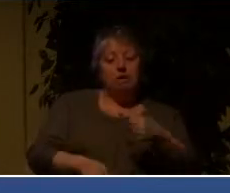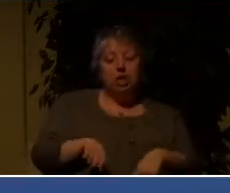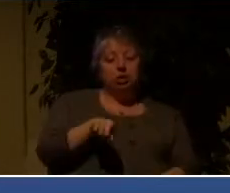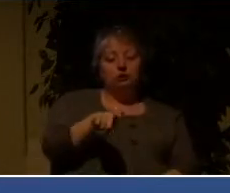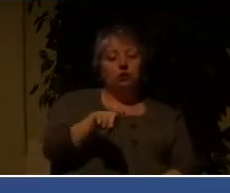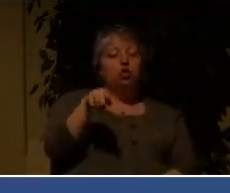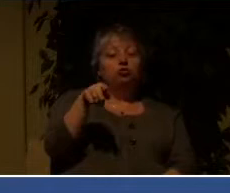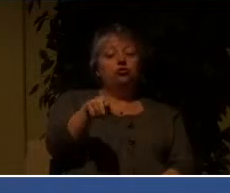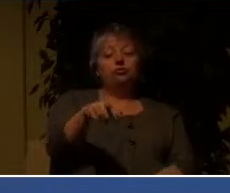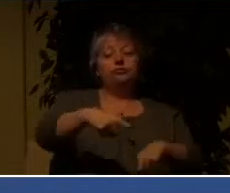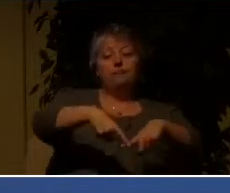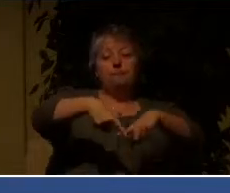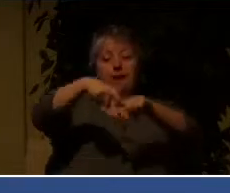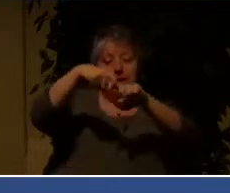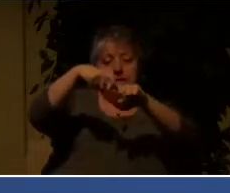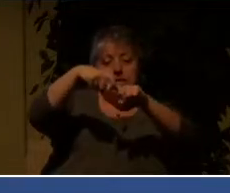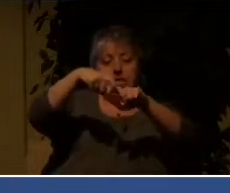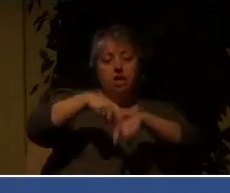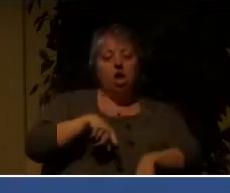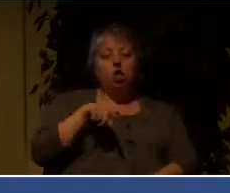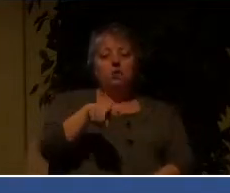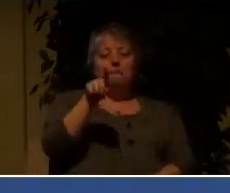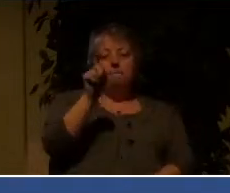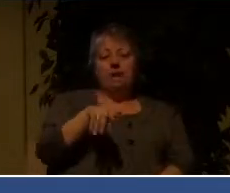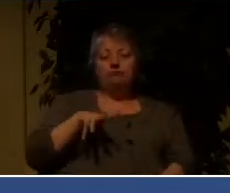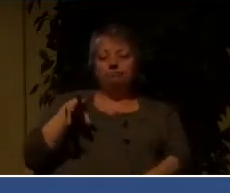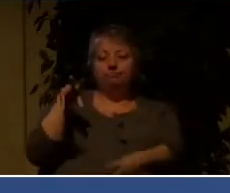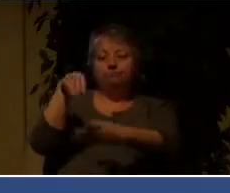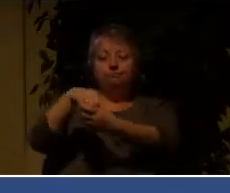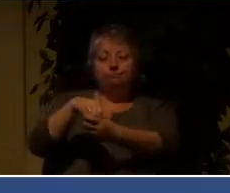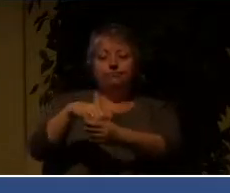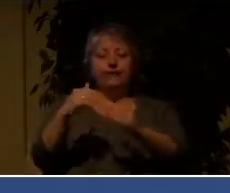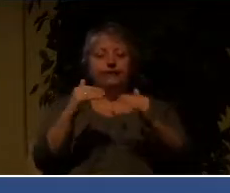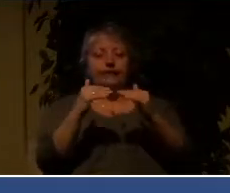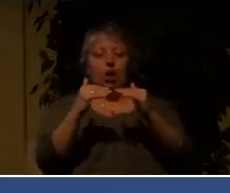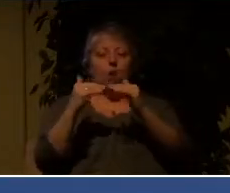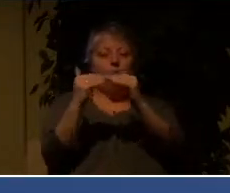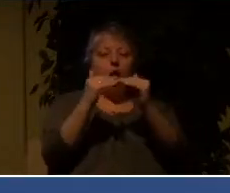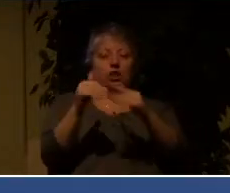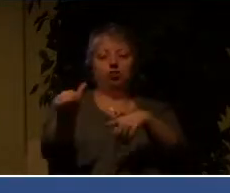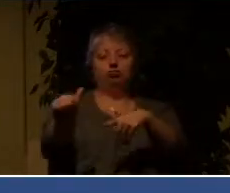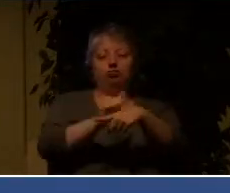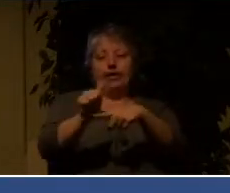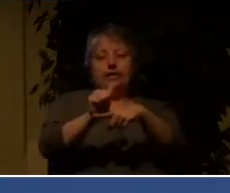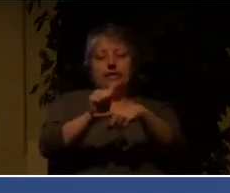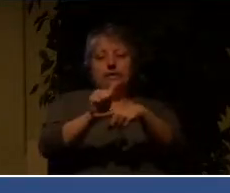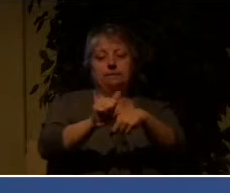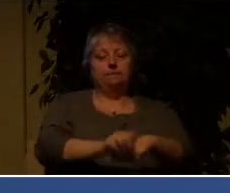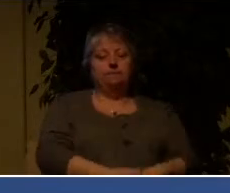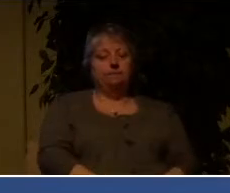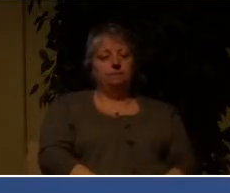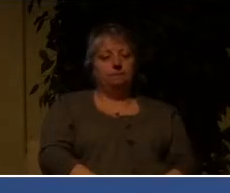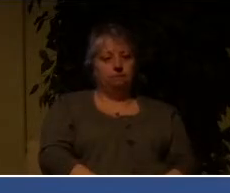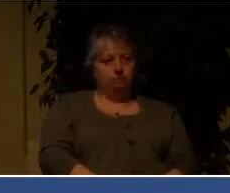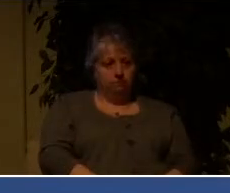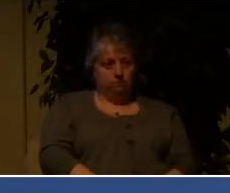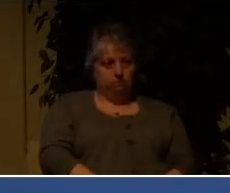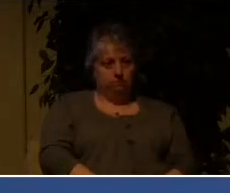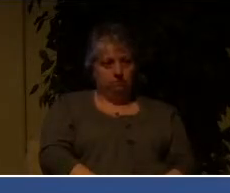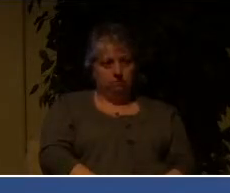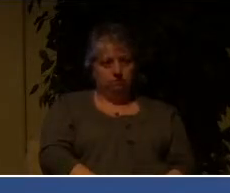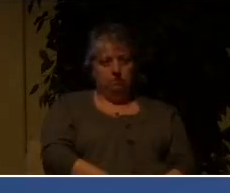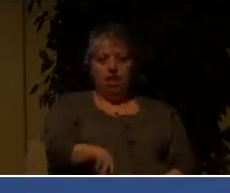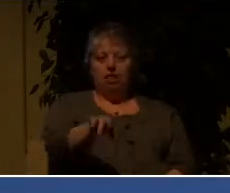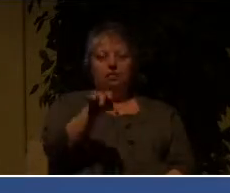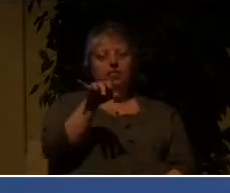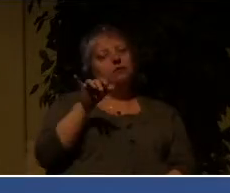position and instructed to undergo equality training. That is